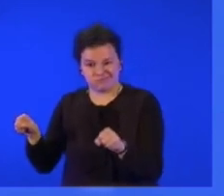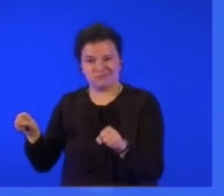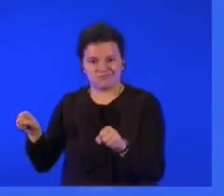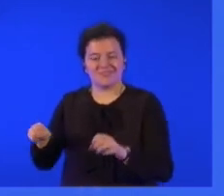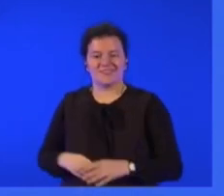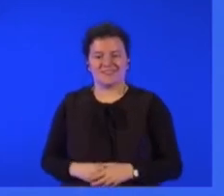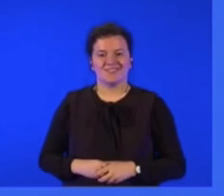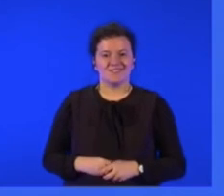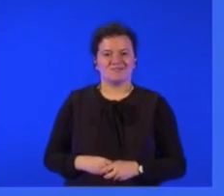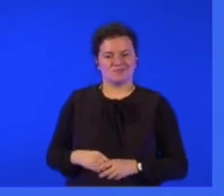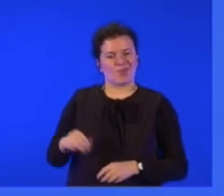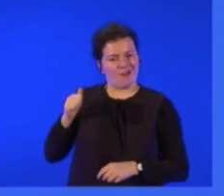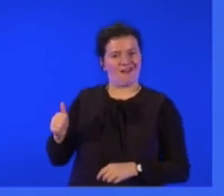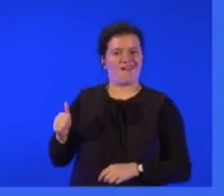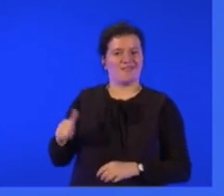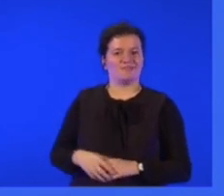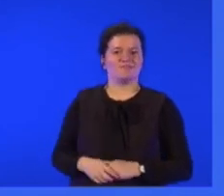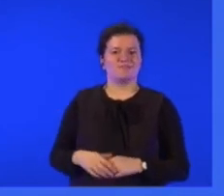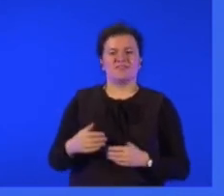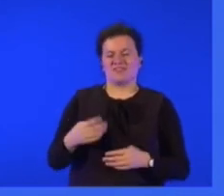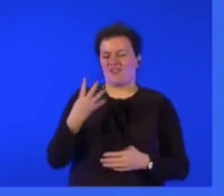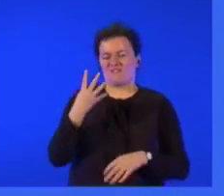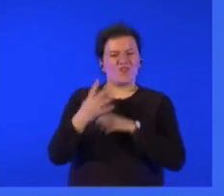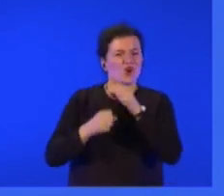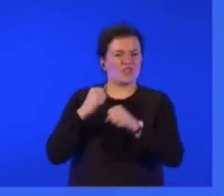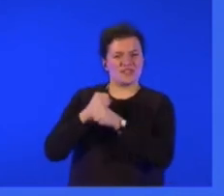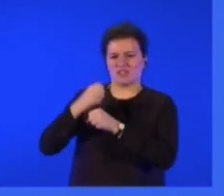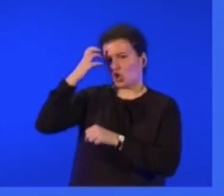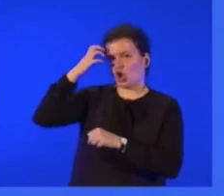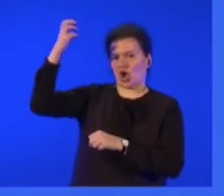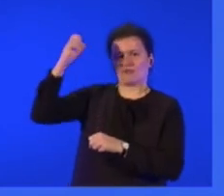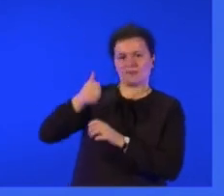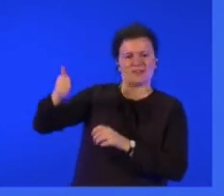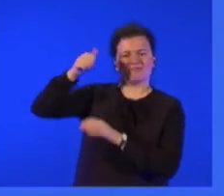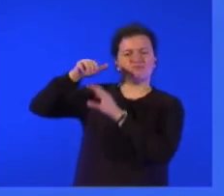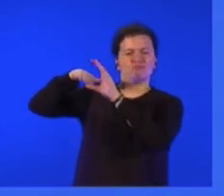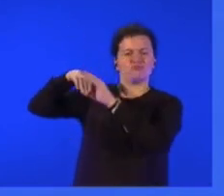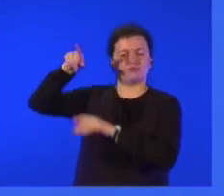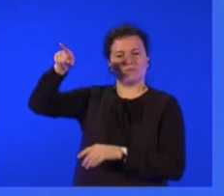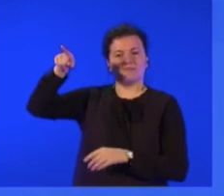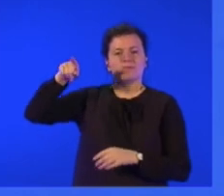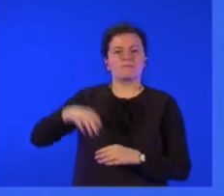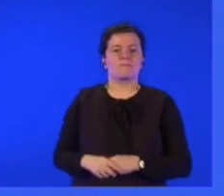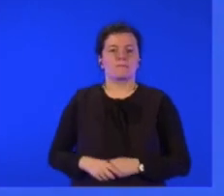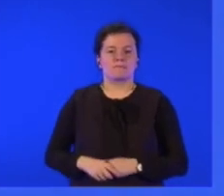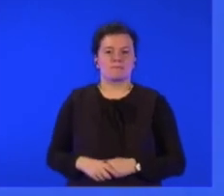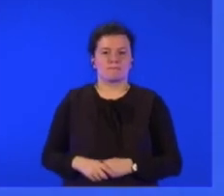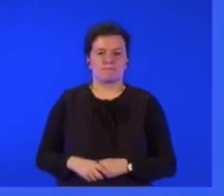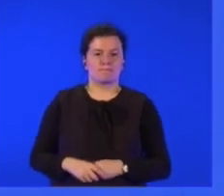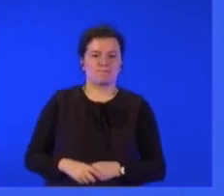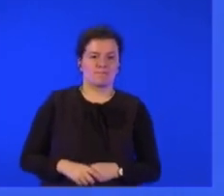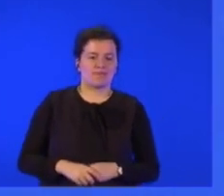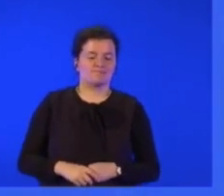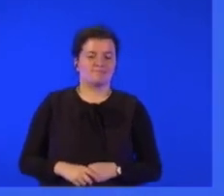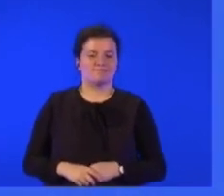For the last four years, populist nationalist government of law and justice, led in the fact from the backseat by the